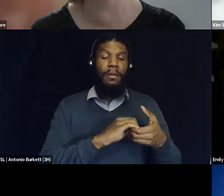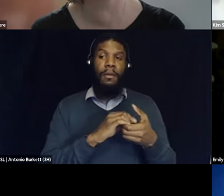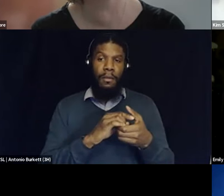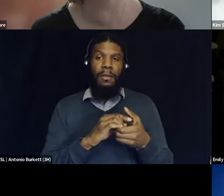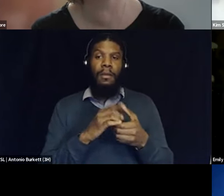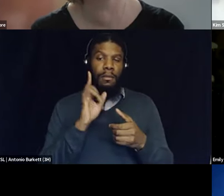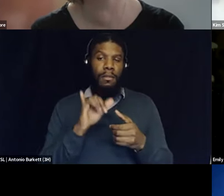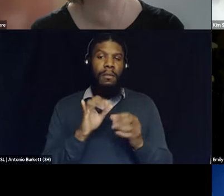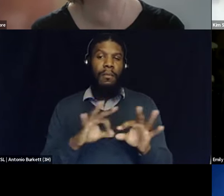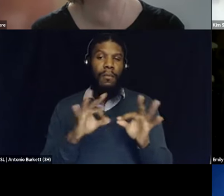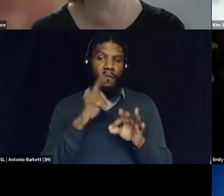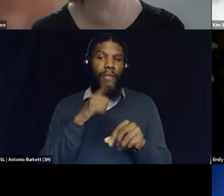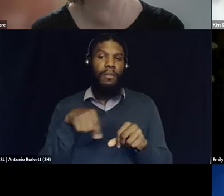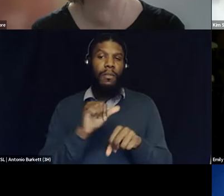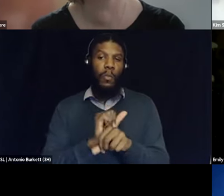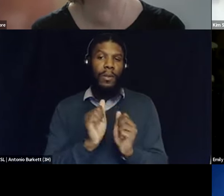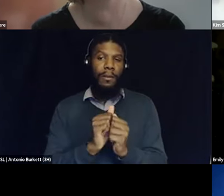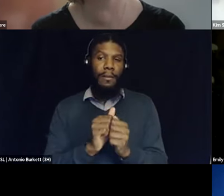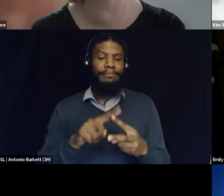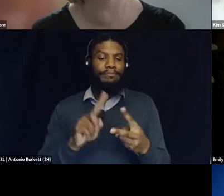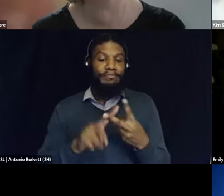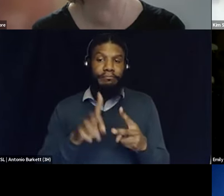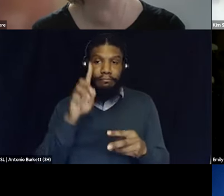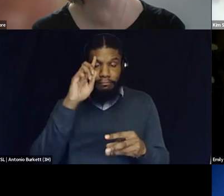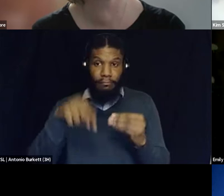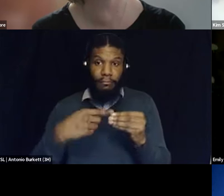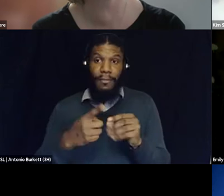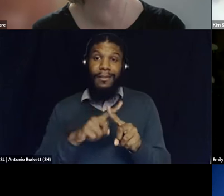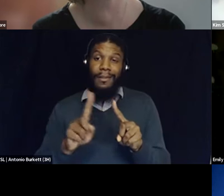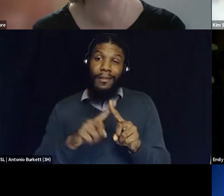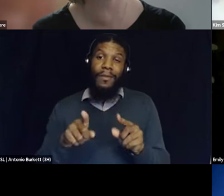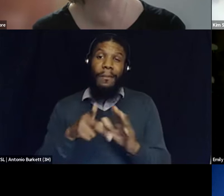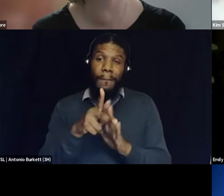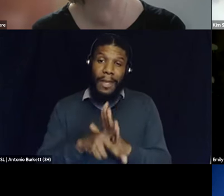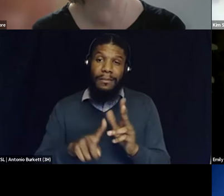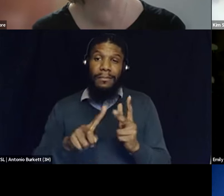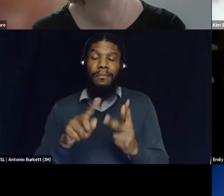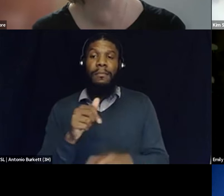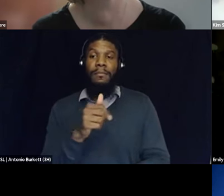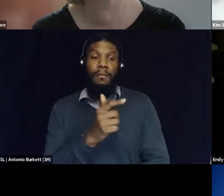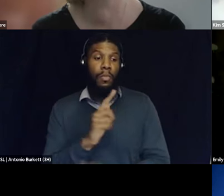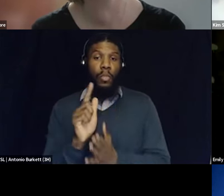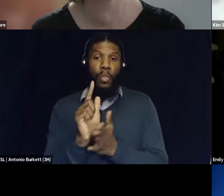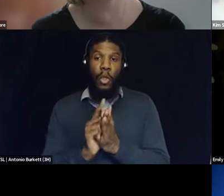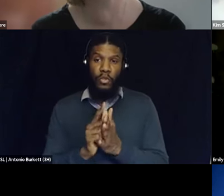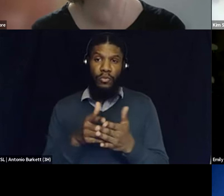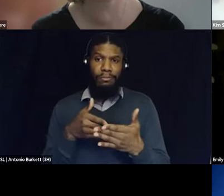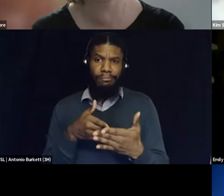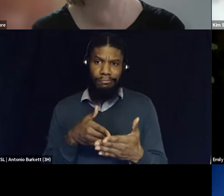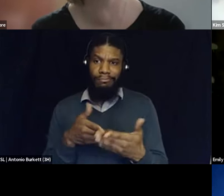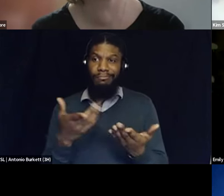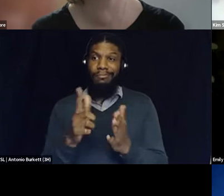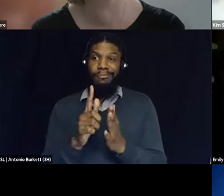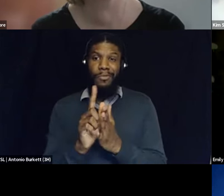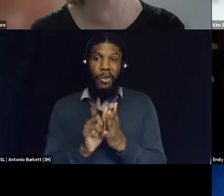thinking about different policies thinking about different lawsuits thinking about you know the law is really behind on this stuff this is why it's also kind